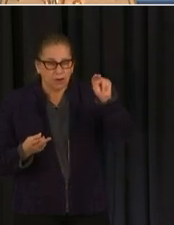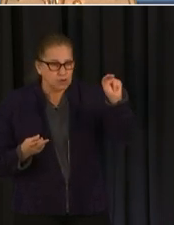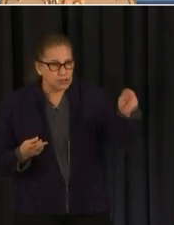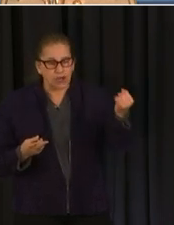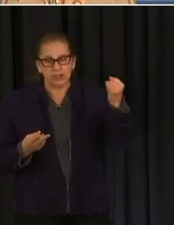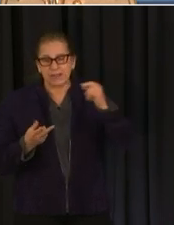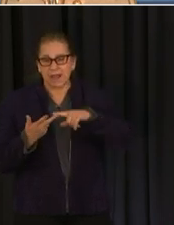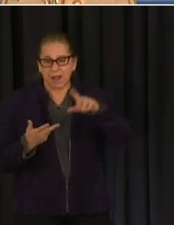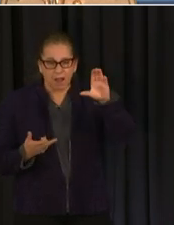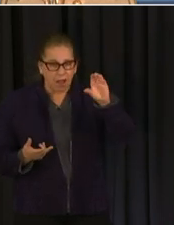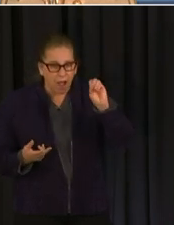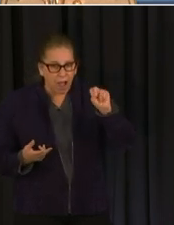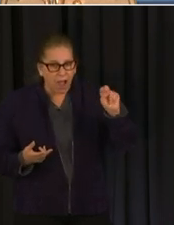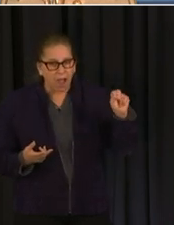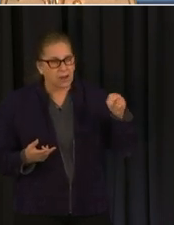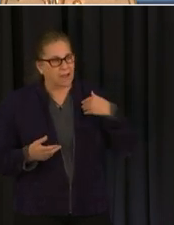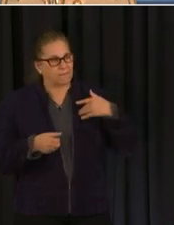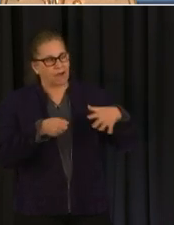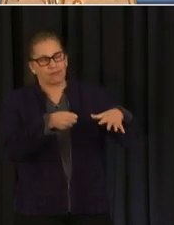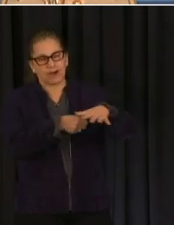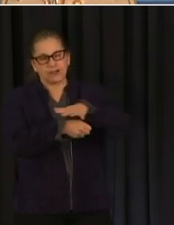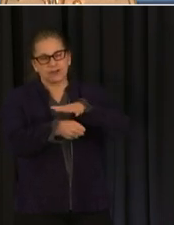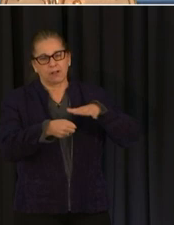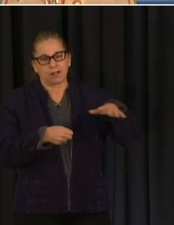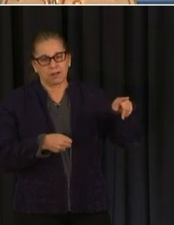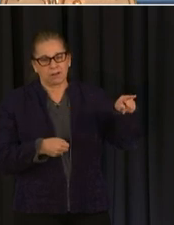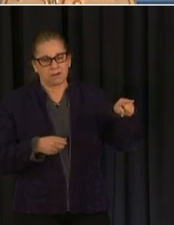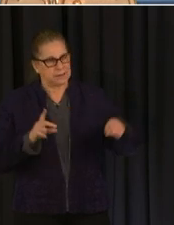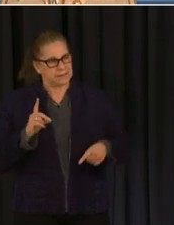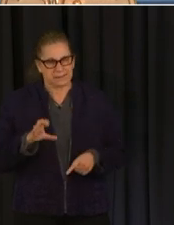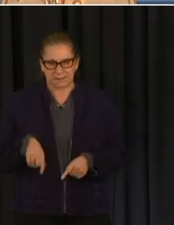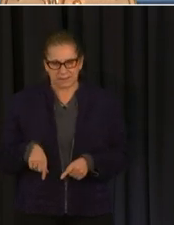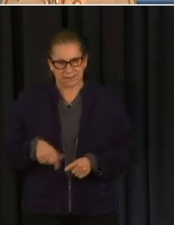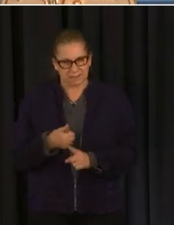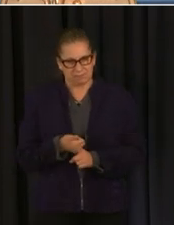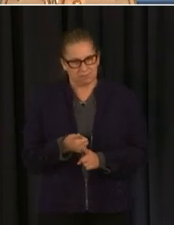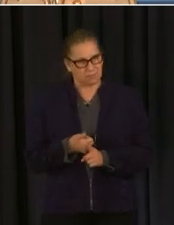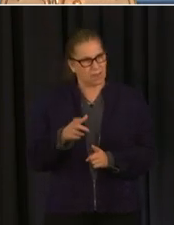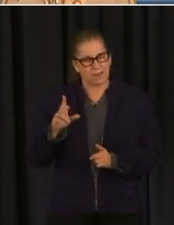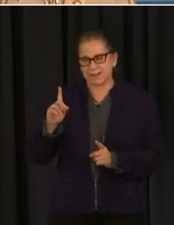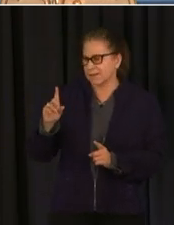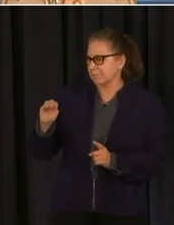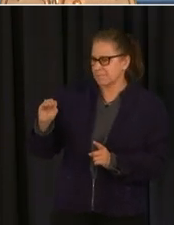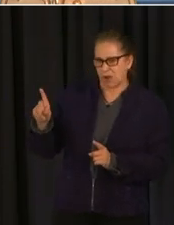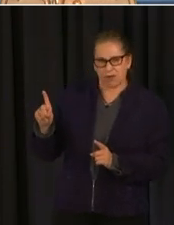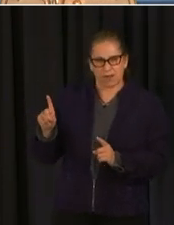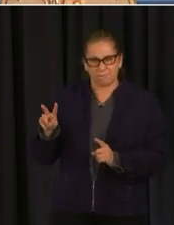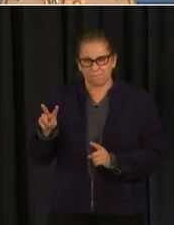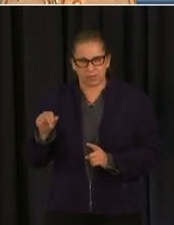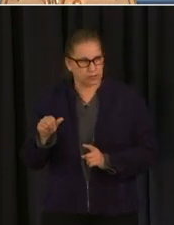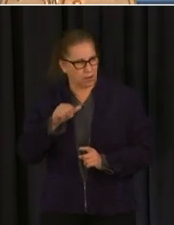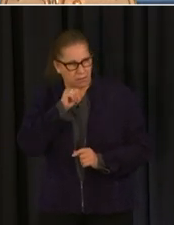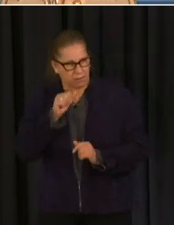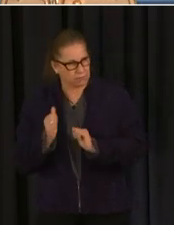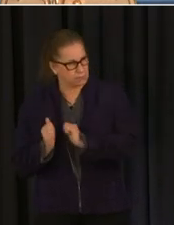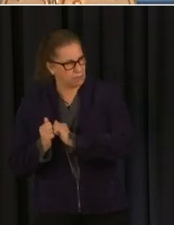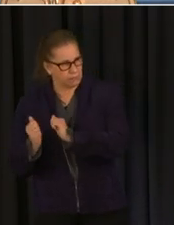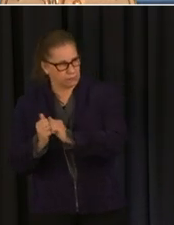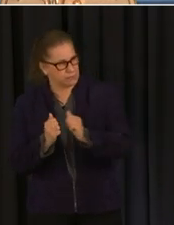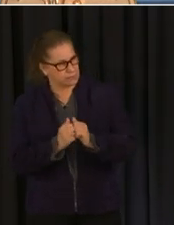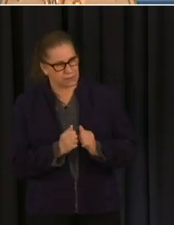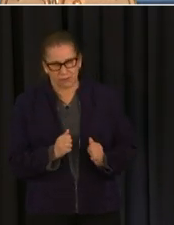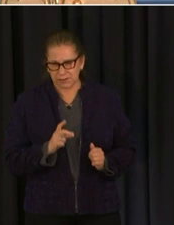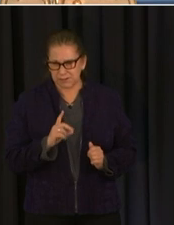northern virginia and maryland and dc have not seemed to take that approach has that ever been discussed